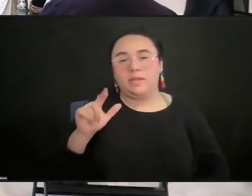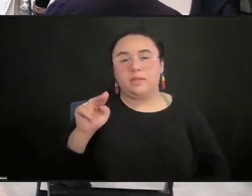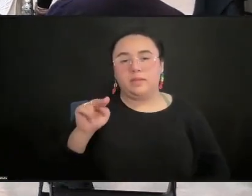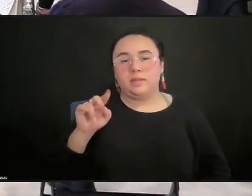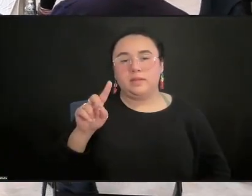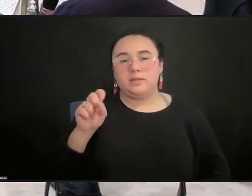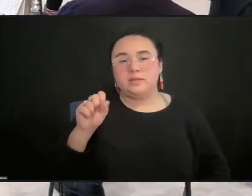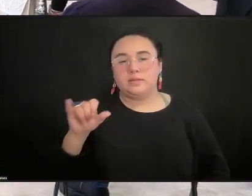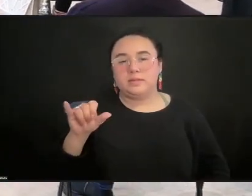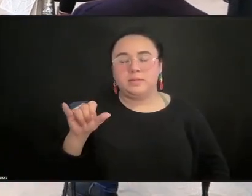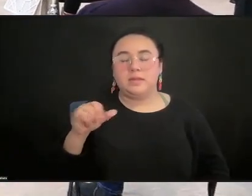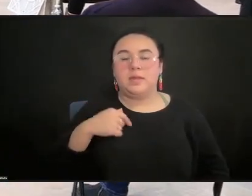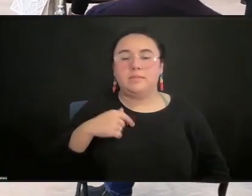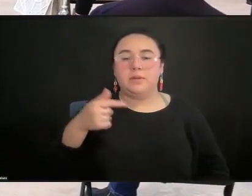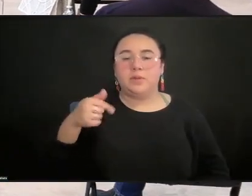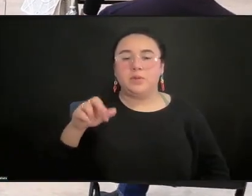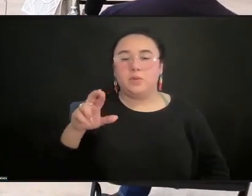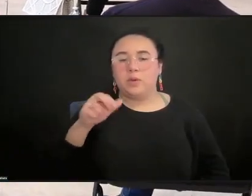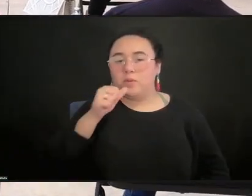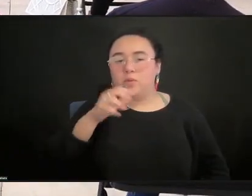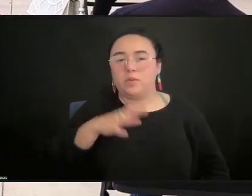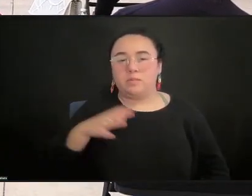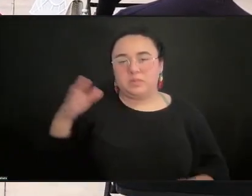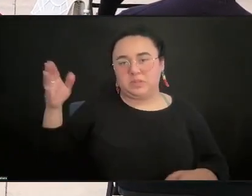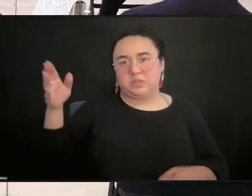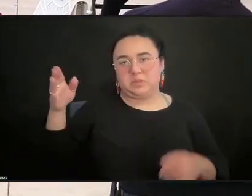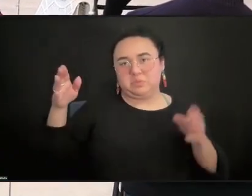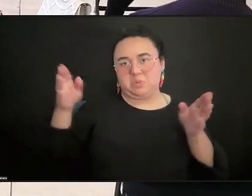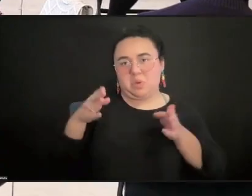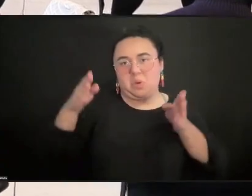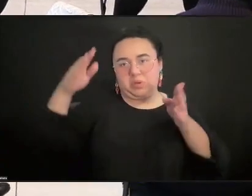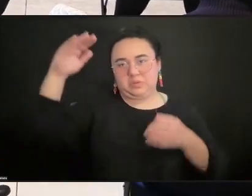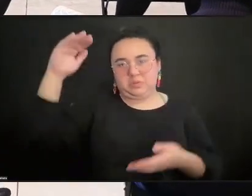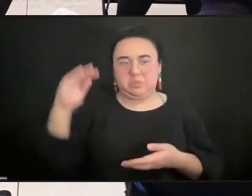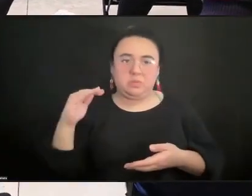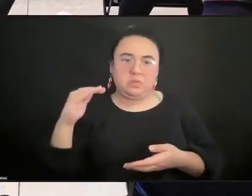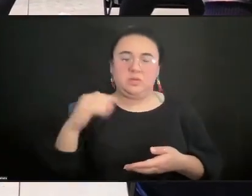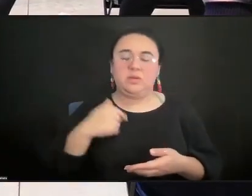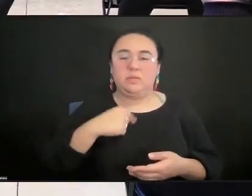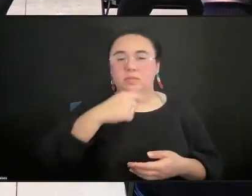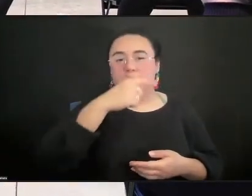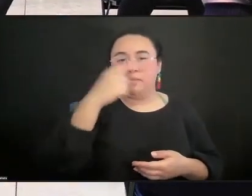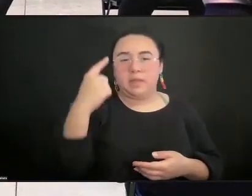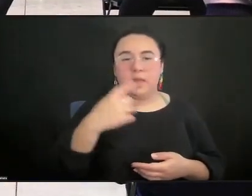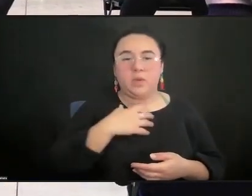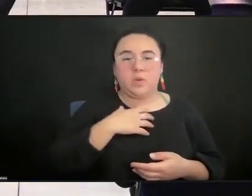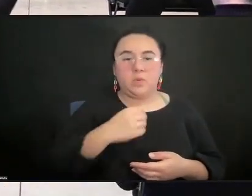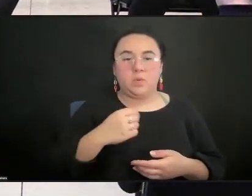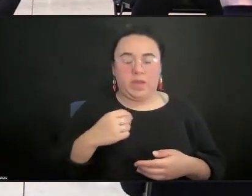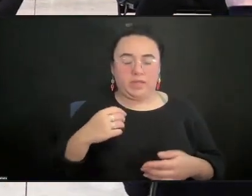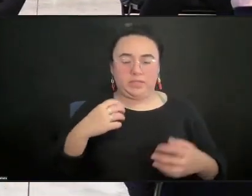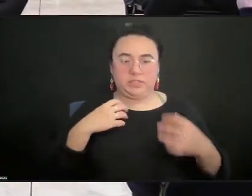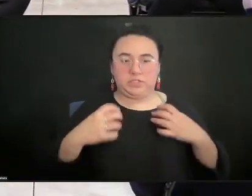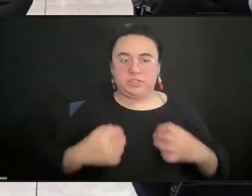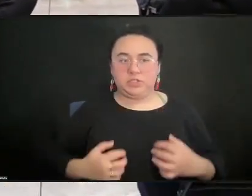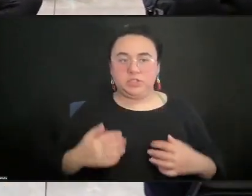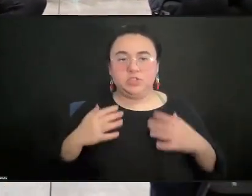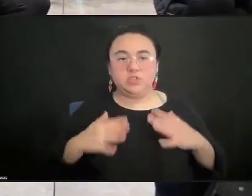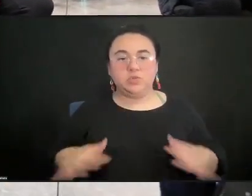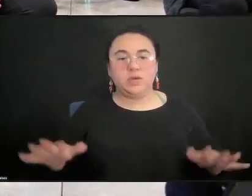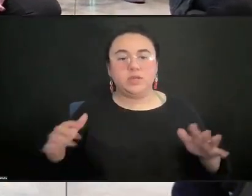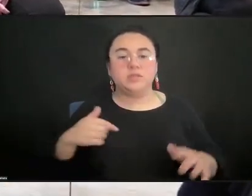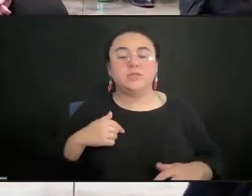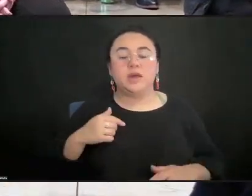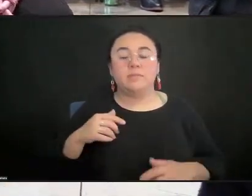wearing a black and white textured dress. And I have been at the Art Center at